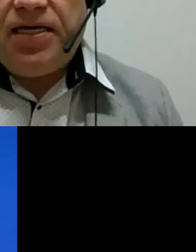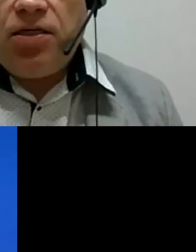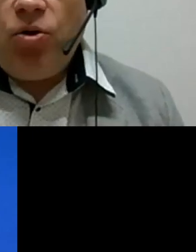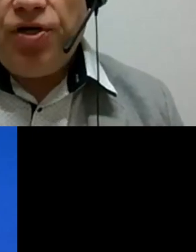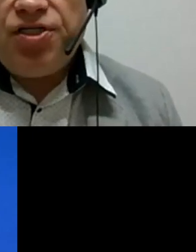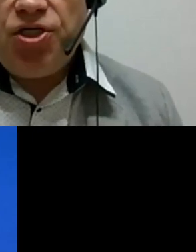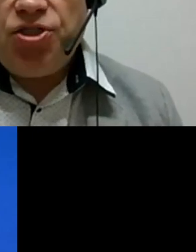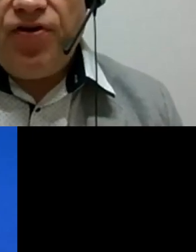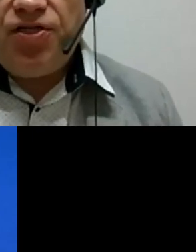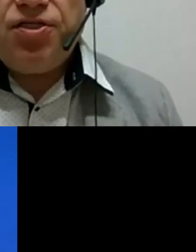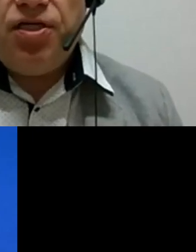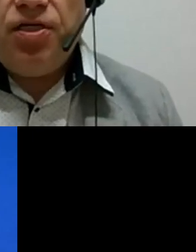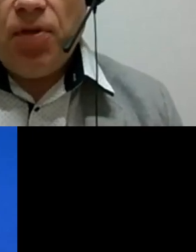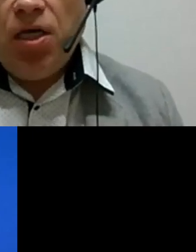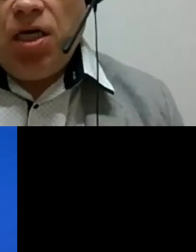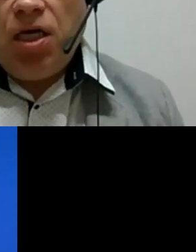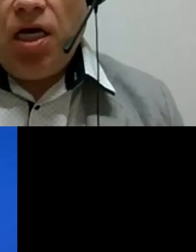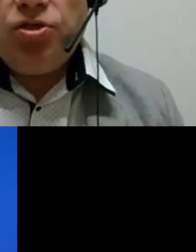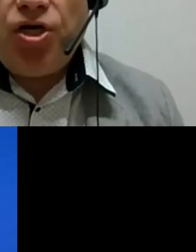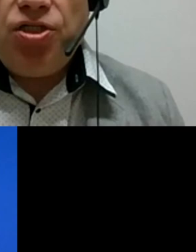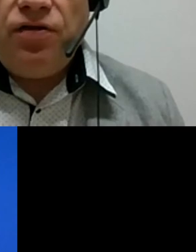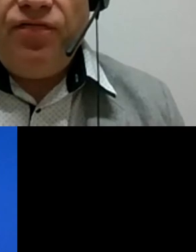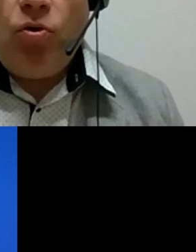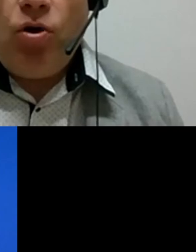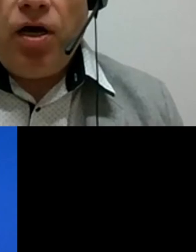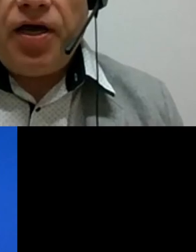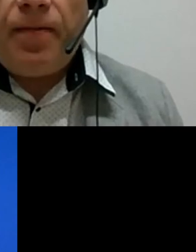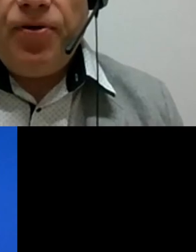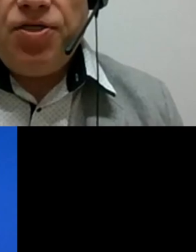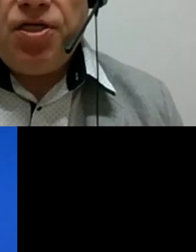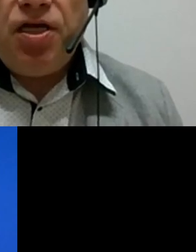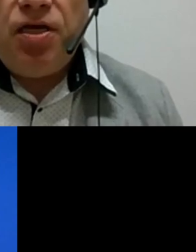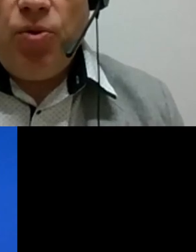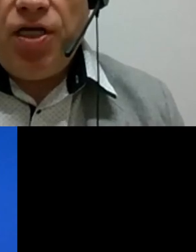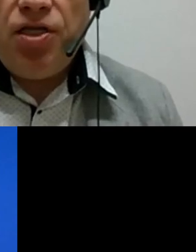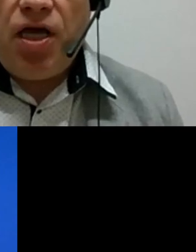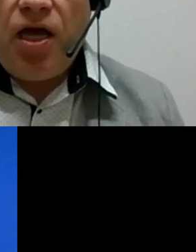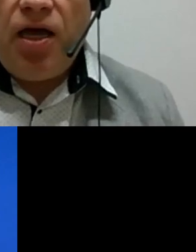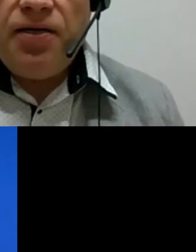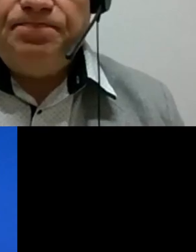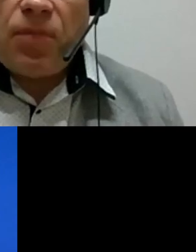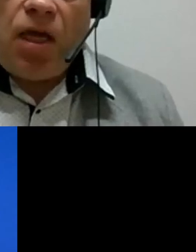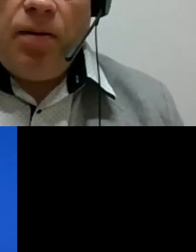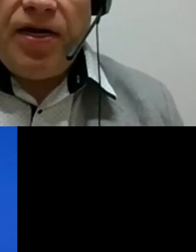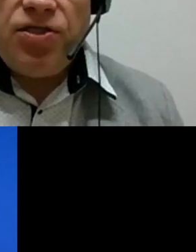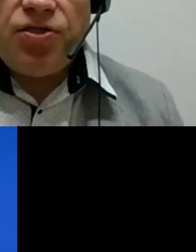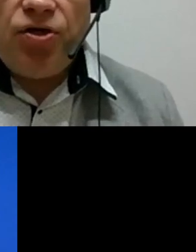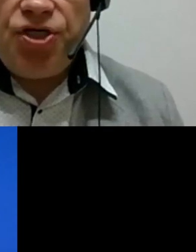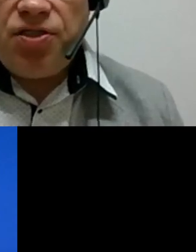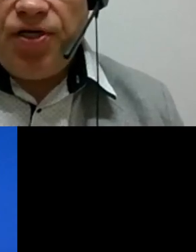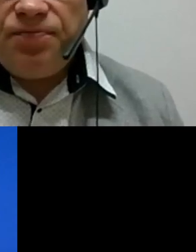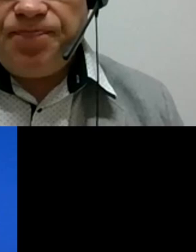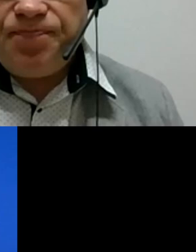MedTech organization, which is the association for companies within medical